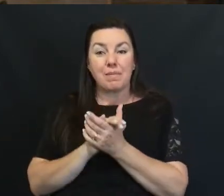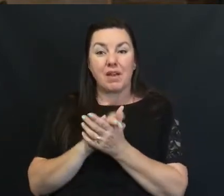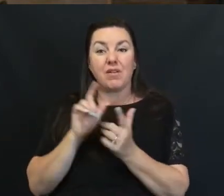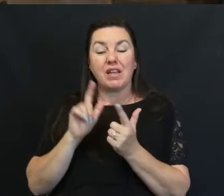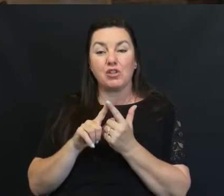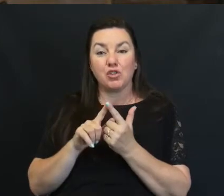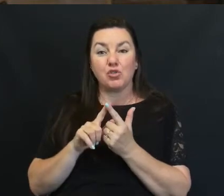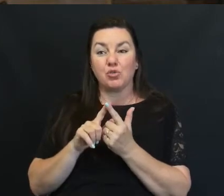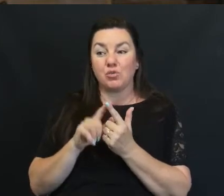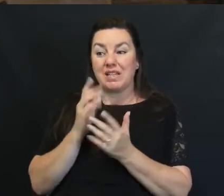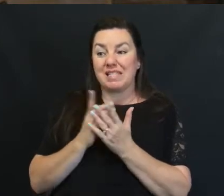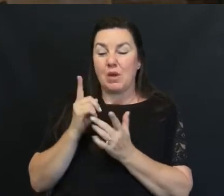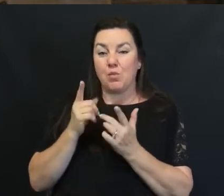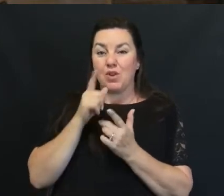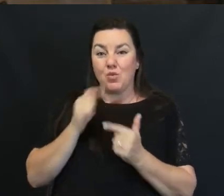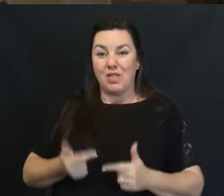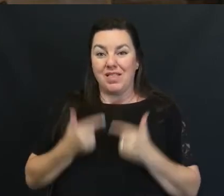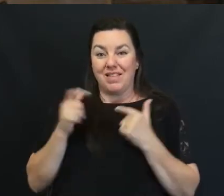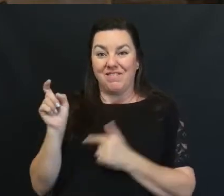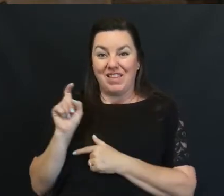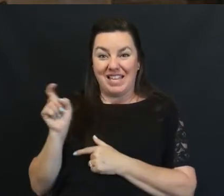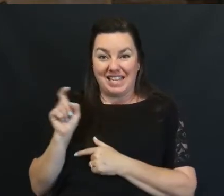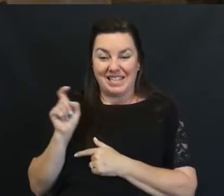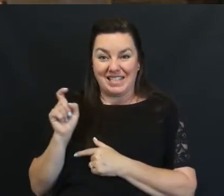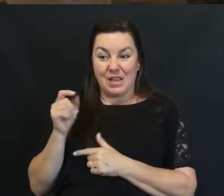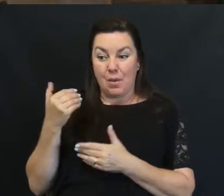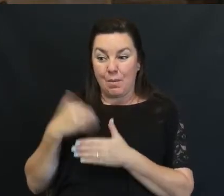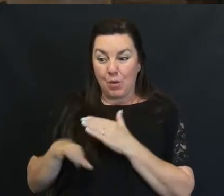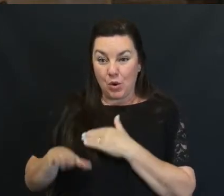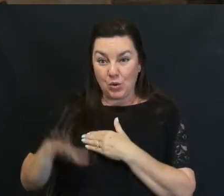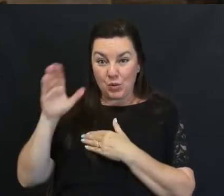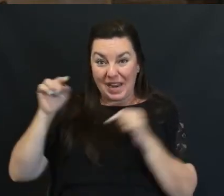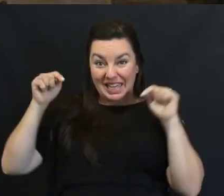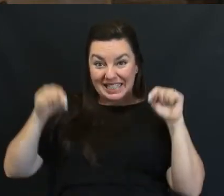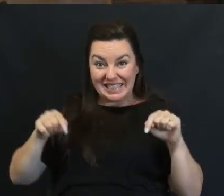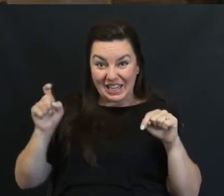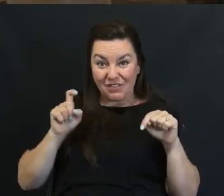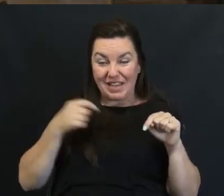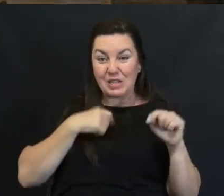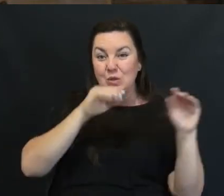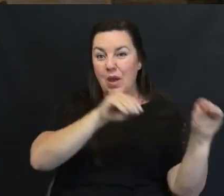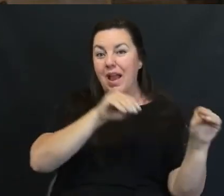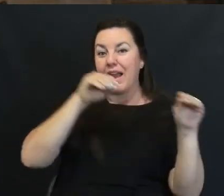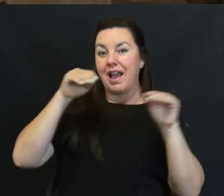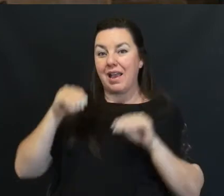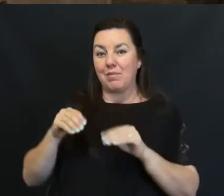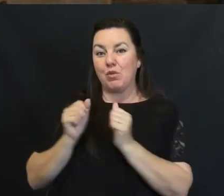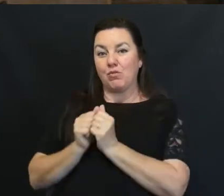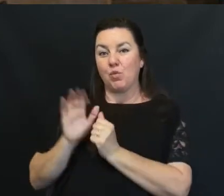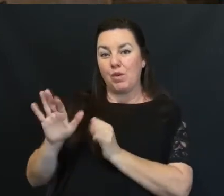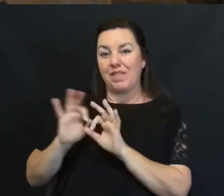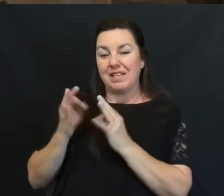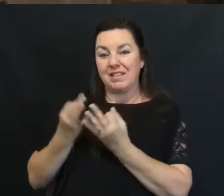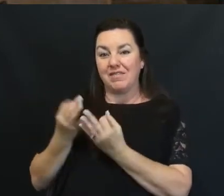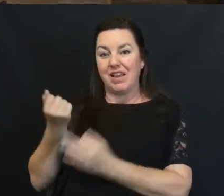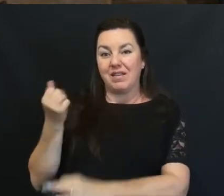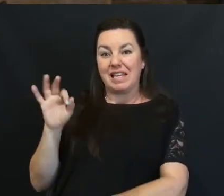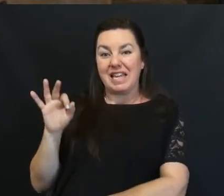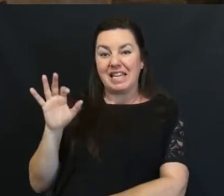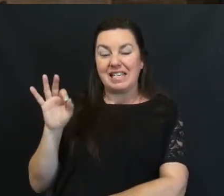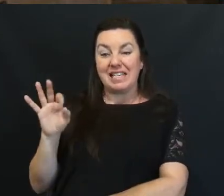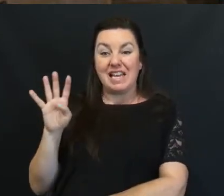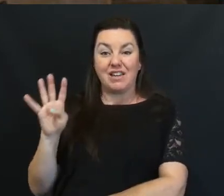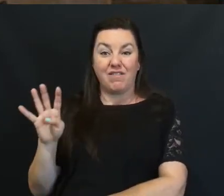He was born And raised So born And raised here So I moved here To be with his family In 1994